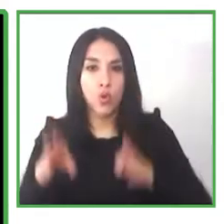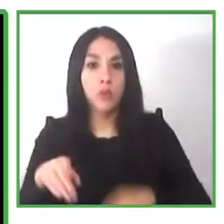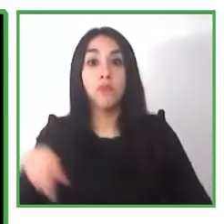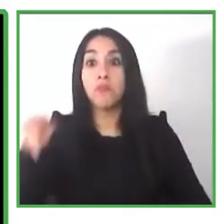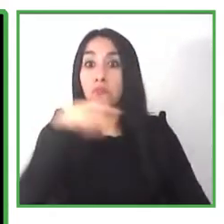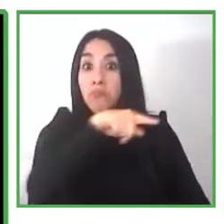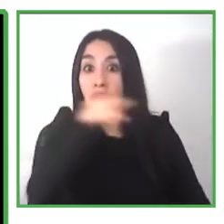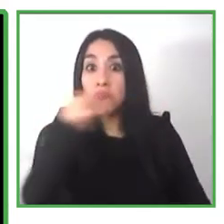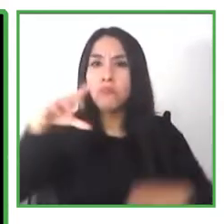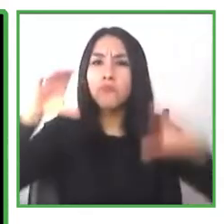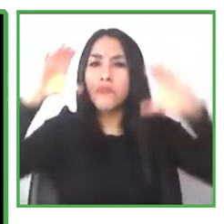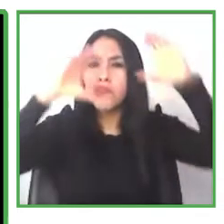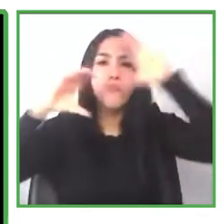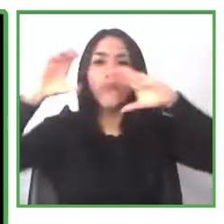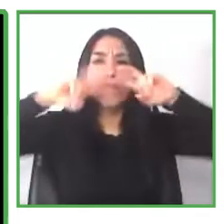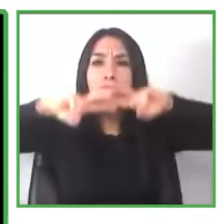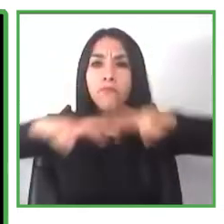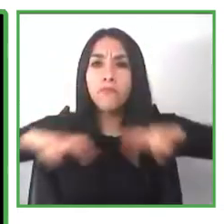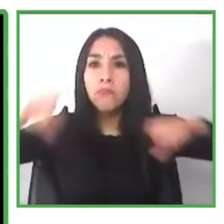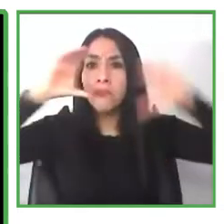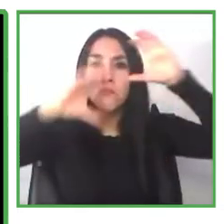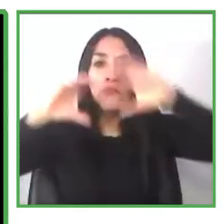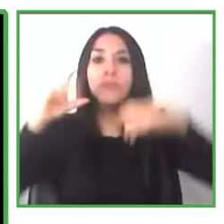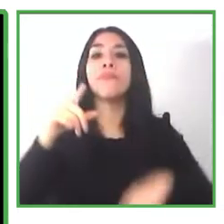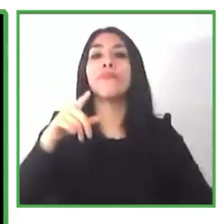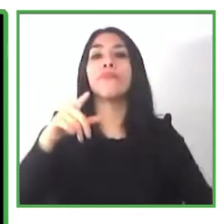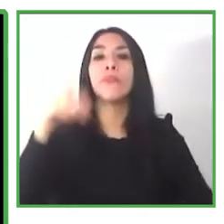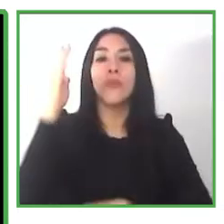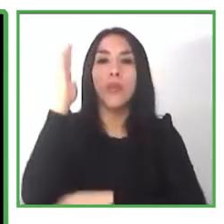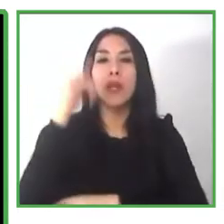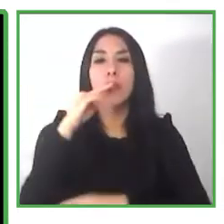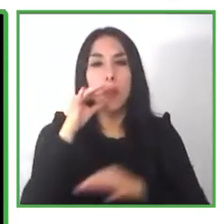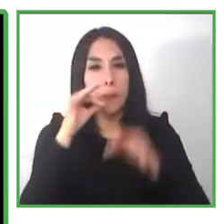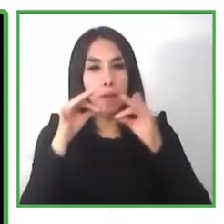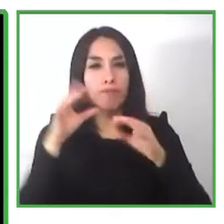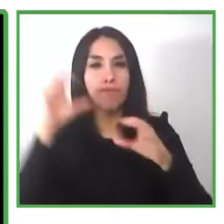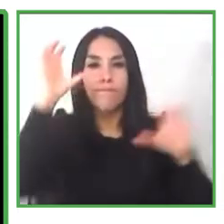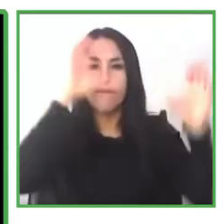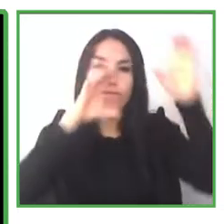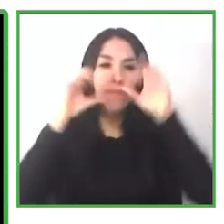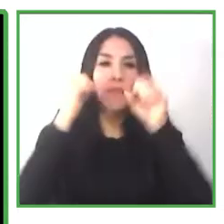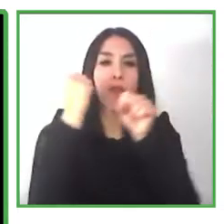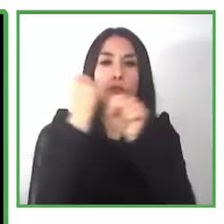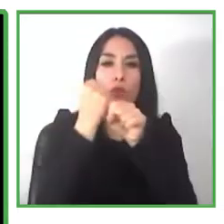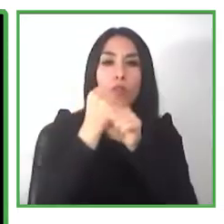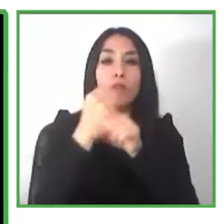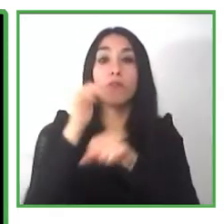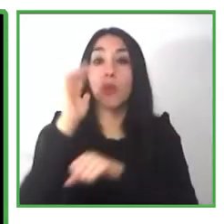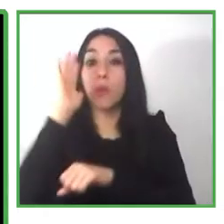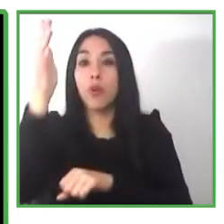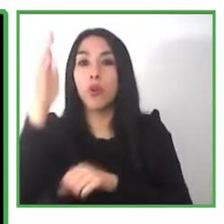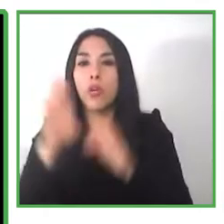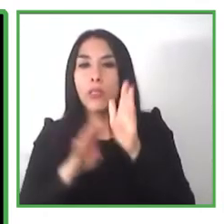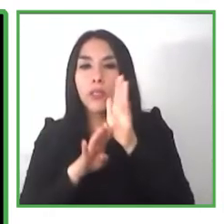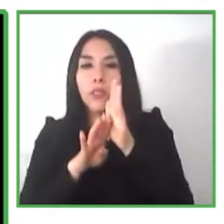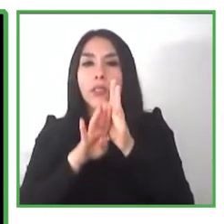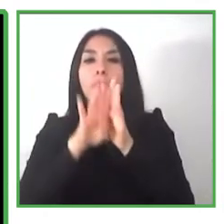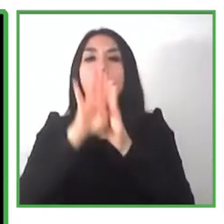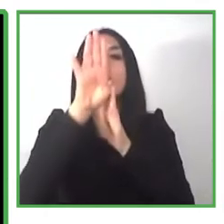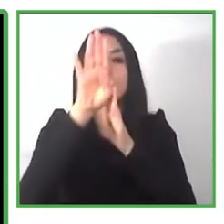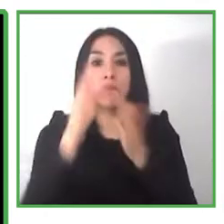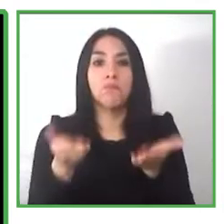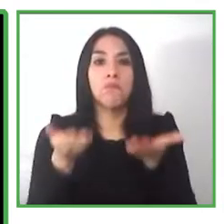to develop job search and interview skills we provide access to training and upskilling and